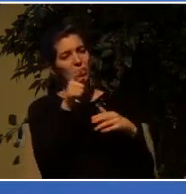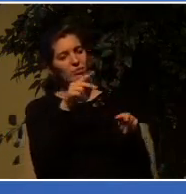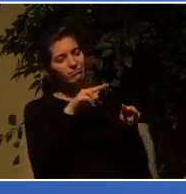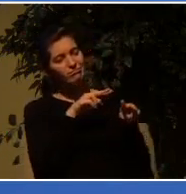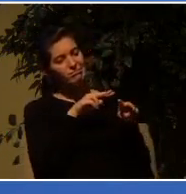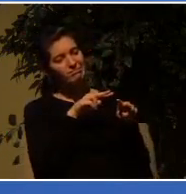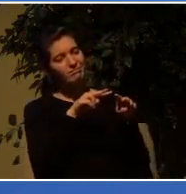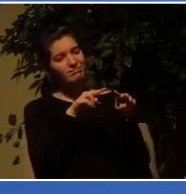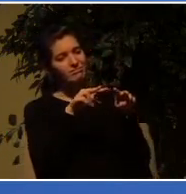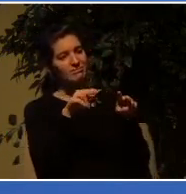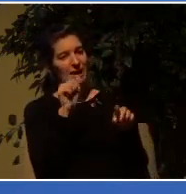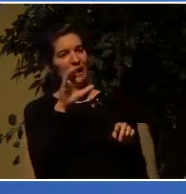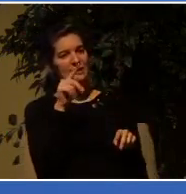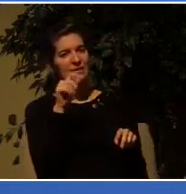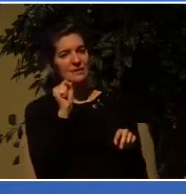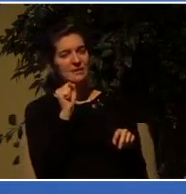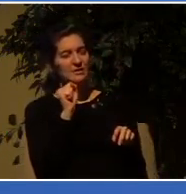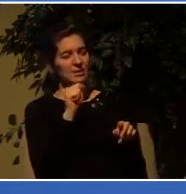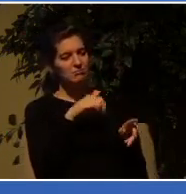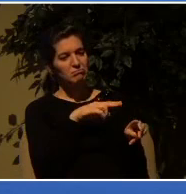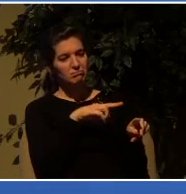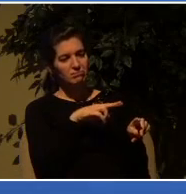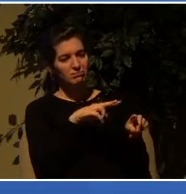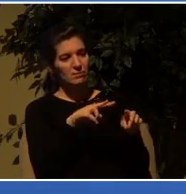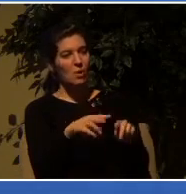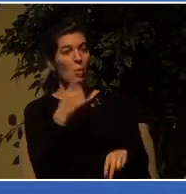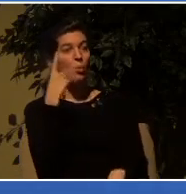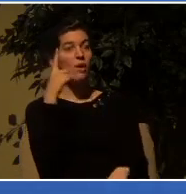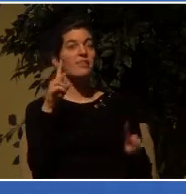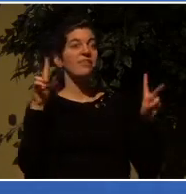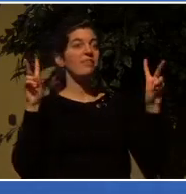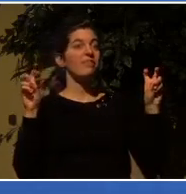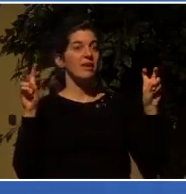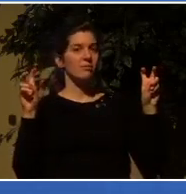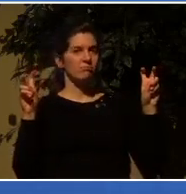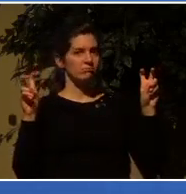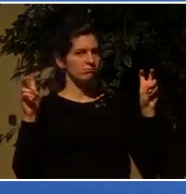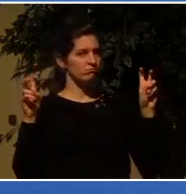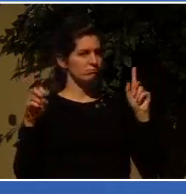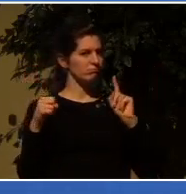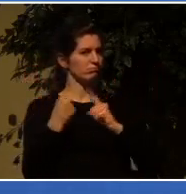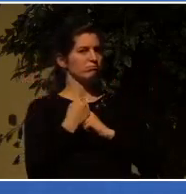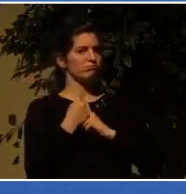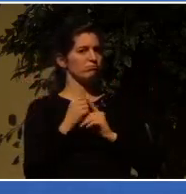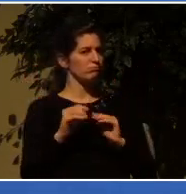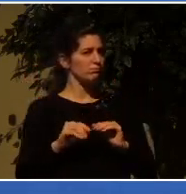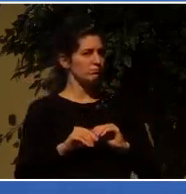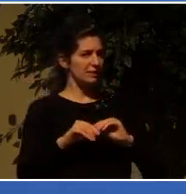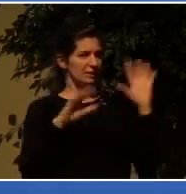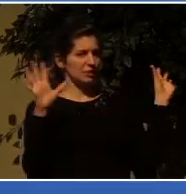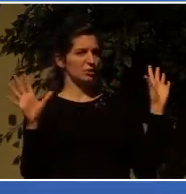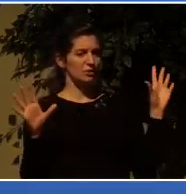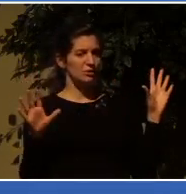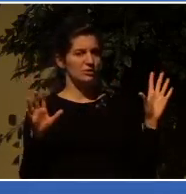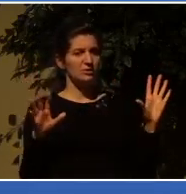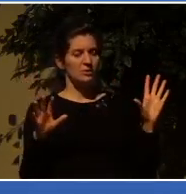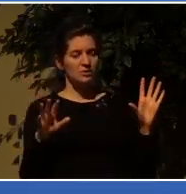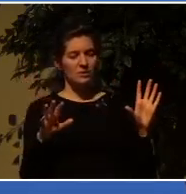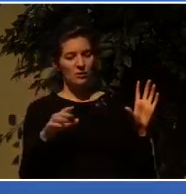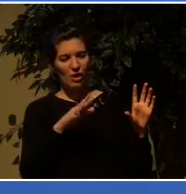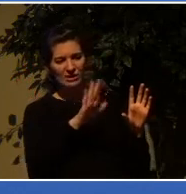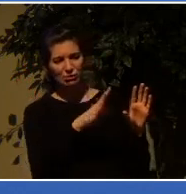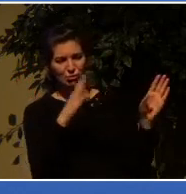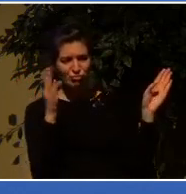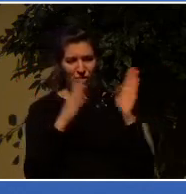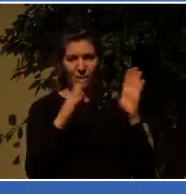experiences in his letter, there's one thing that stands out so clearly for all the trouble that comes